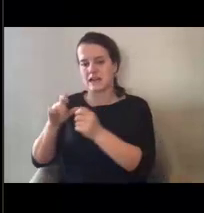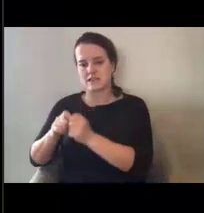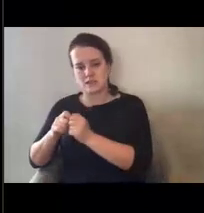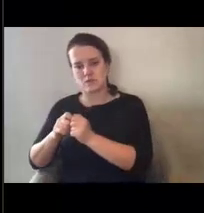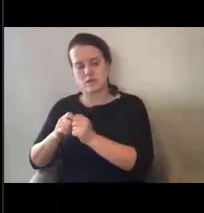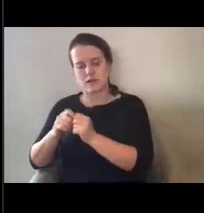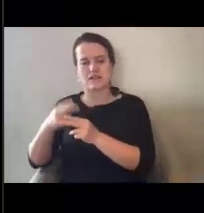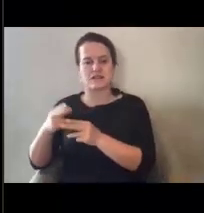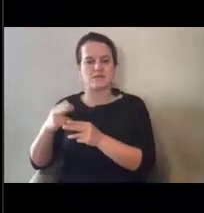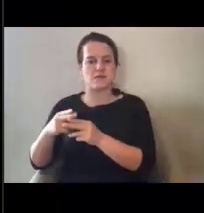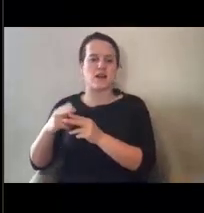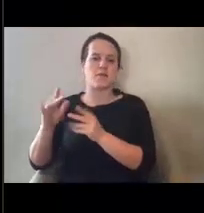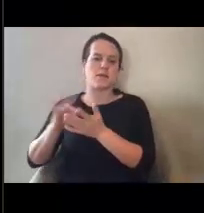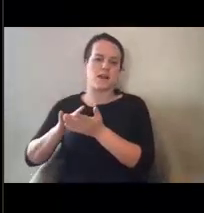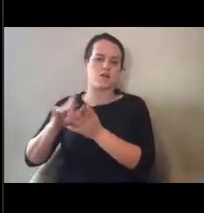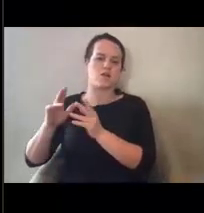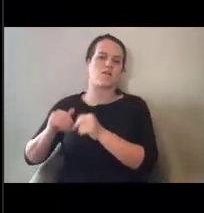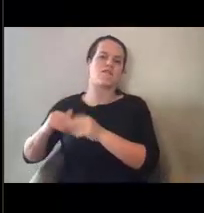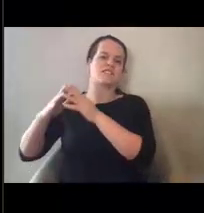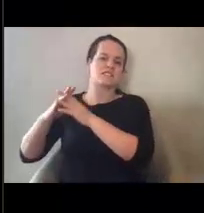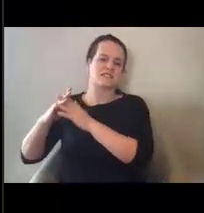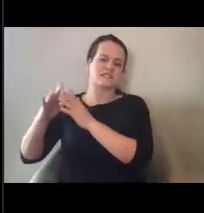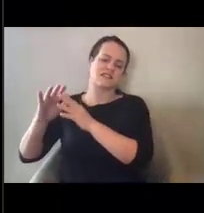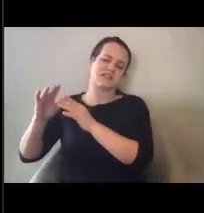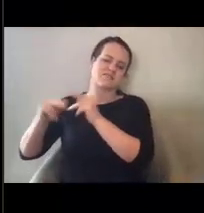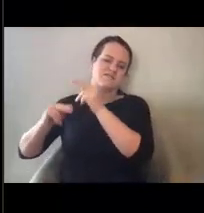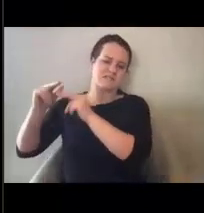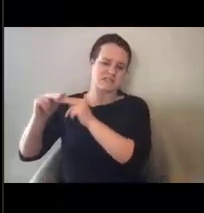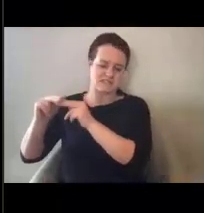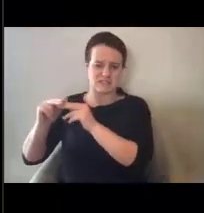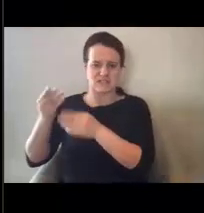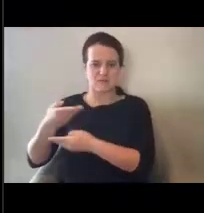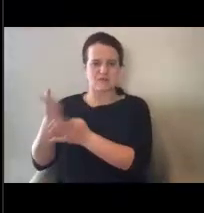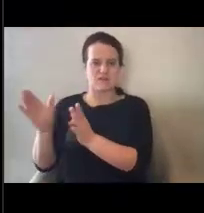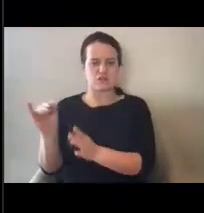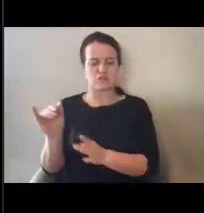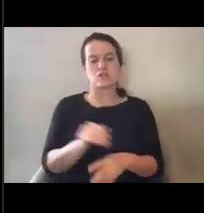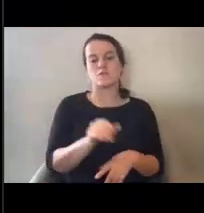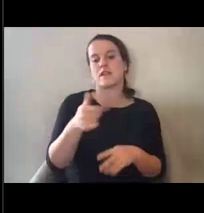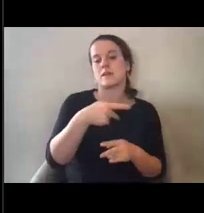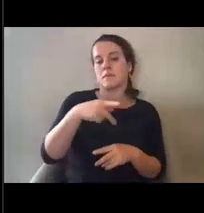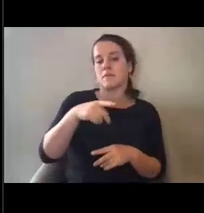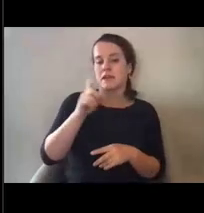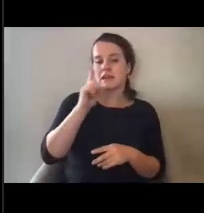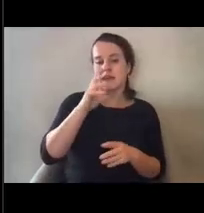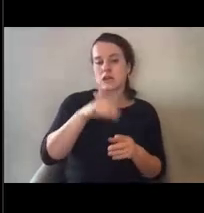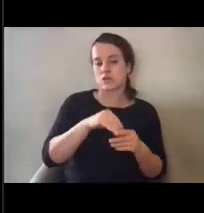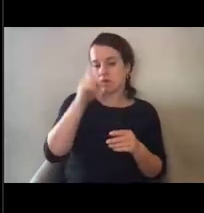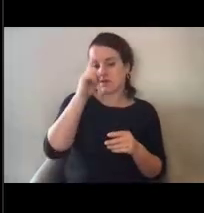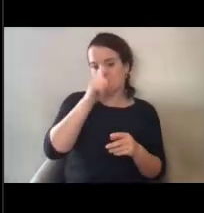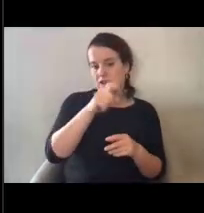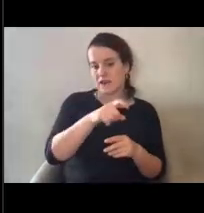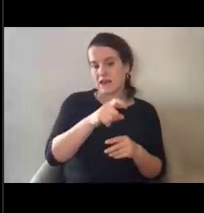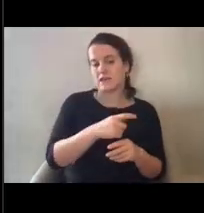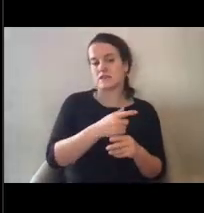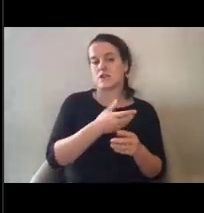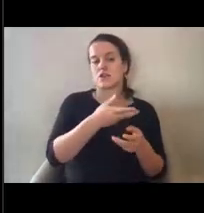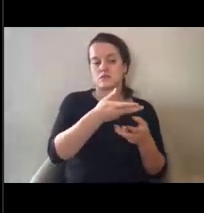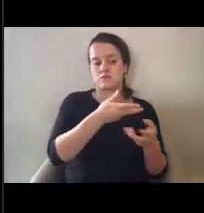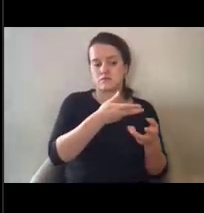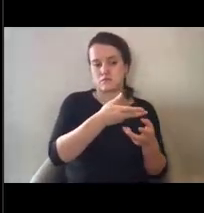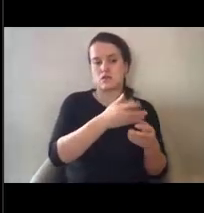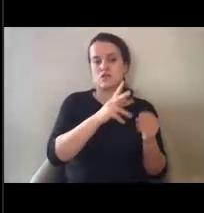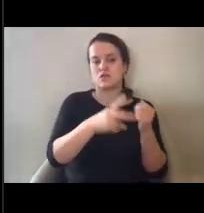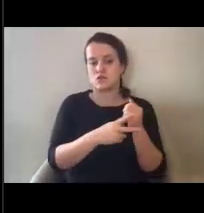as well. any, uh, PPE or other equipment and supplies necessary for the proper storage handling distribution,